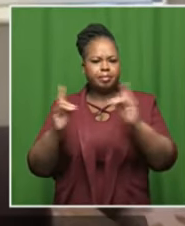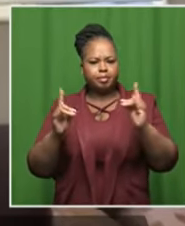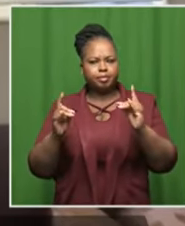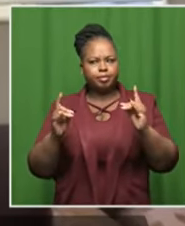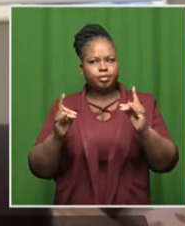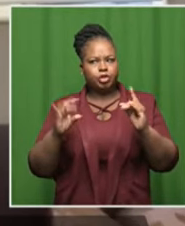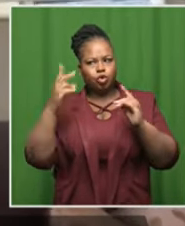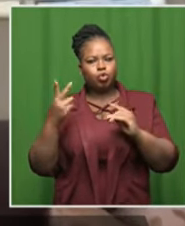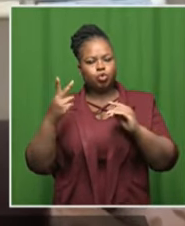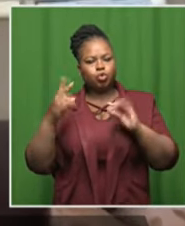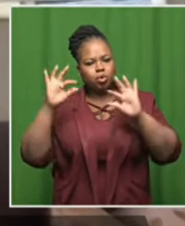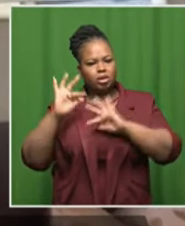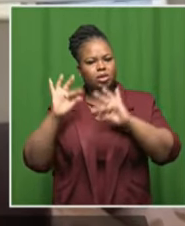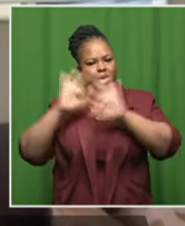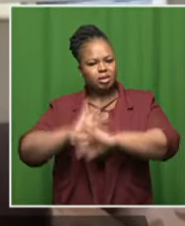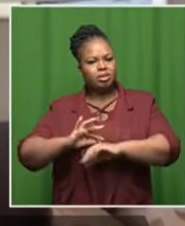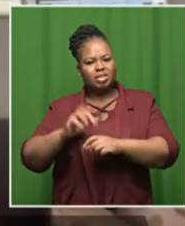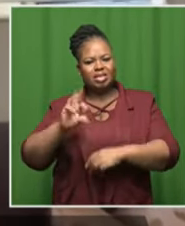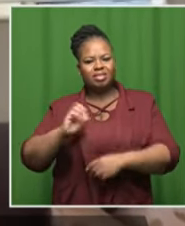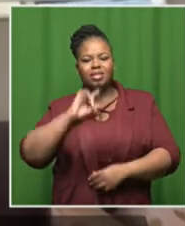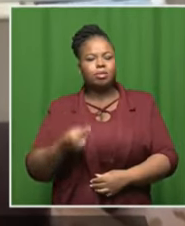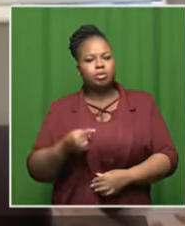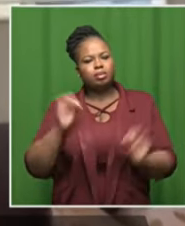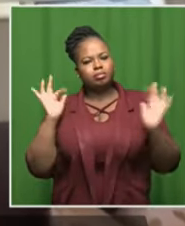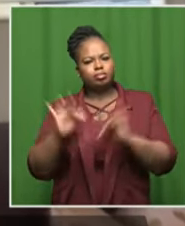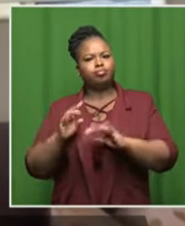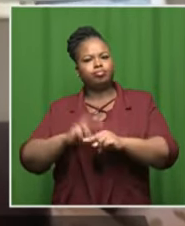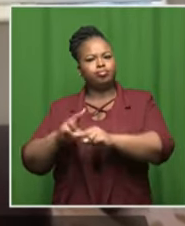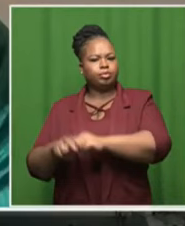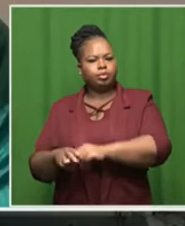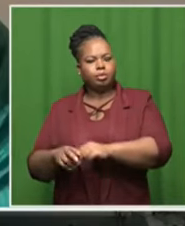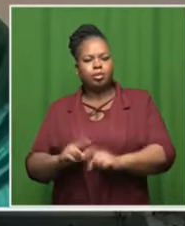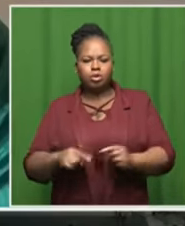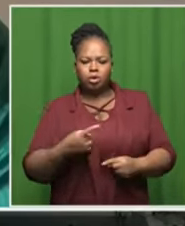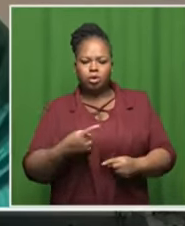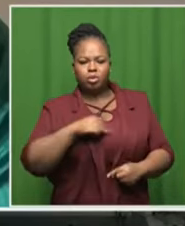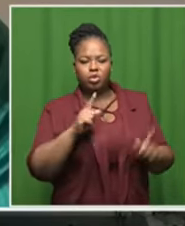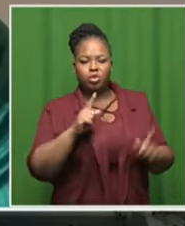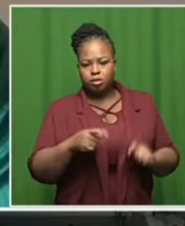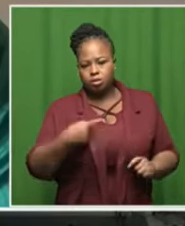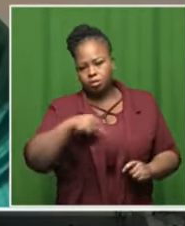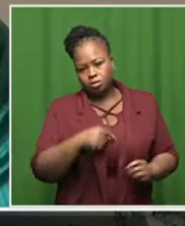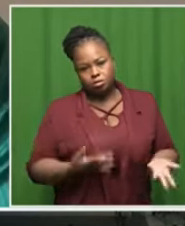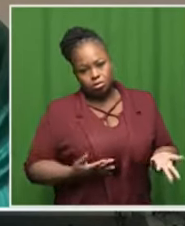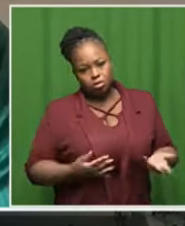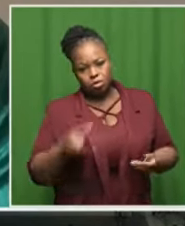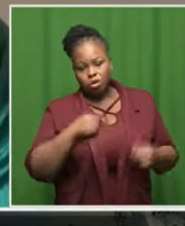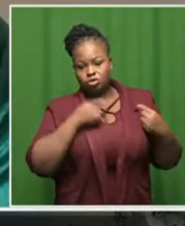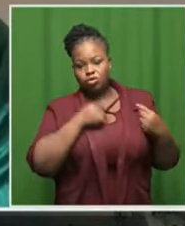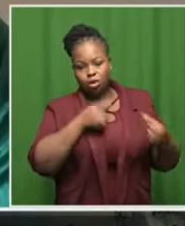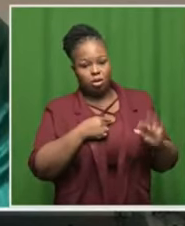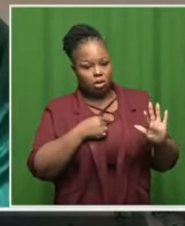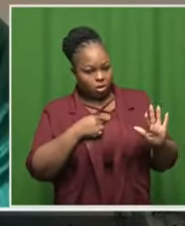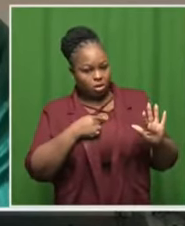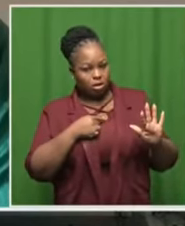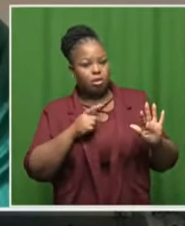two nights in one stadium a 90 000 theater but what about but what about our theaters minister because they are struggling they're